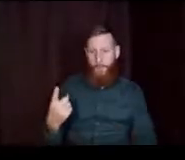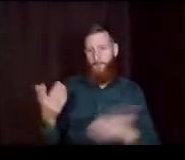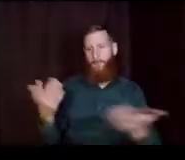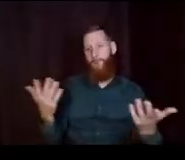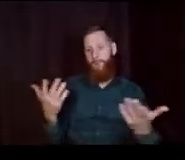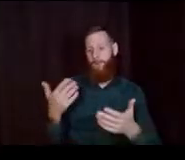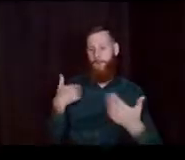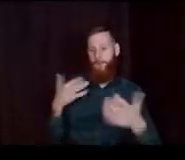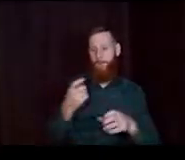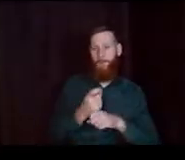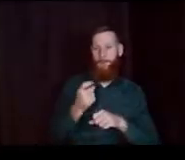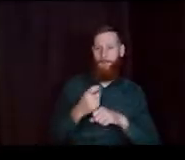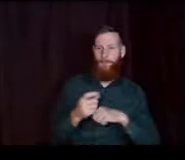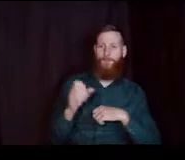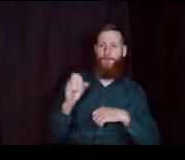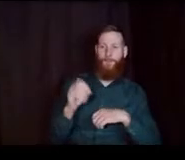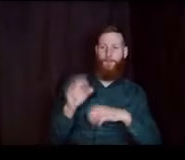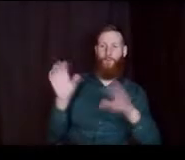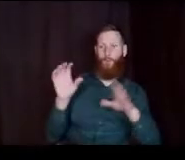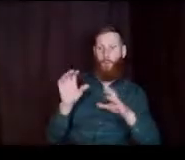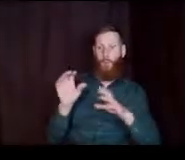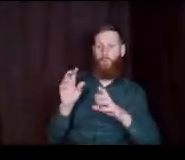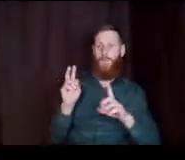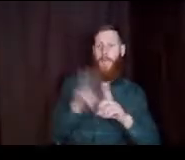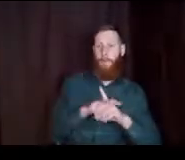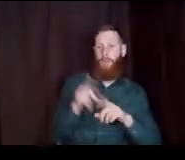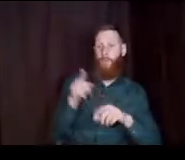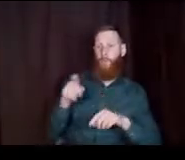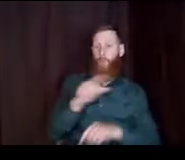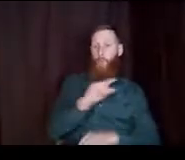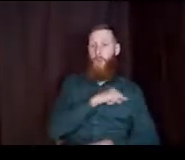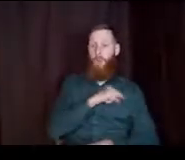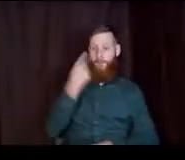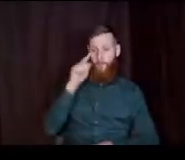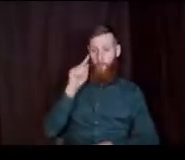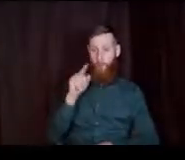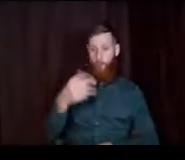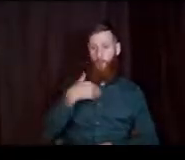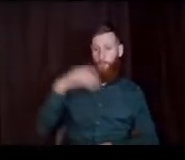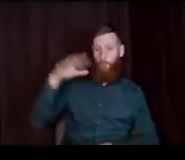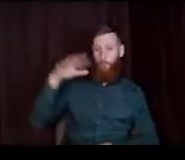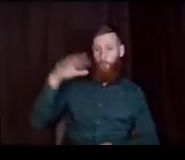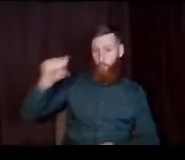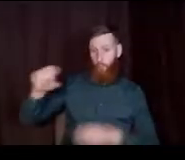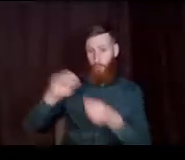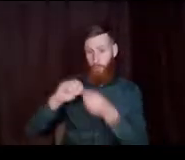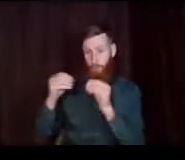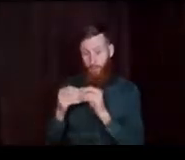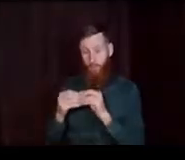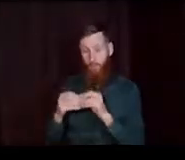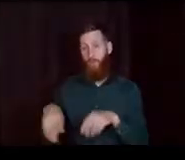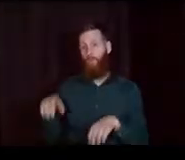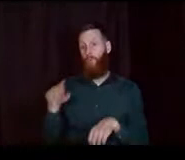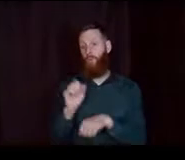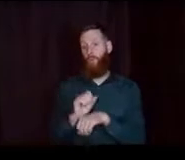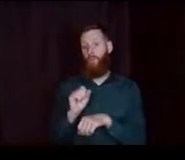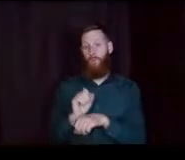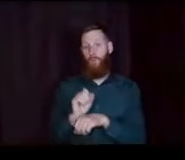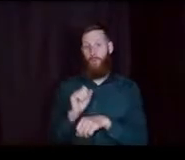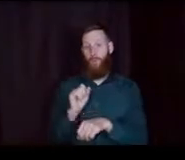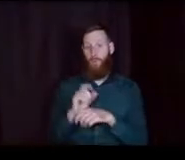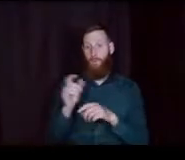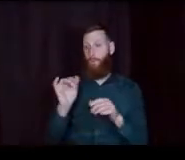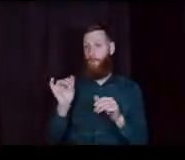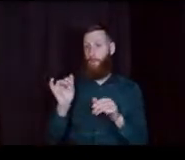You're going to do the application that you qualify for. So if you have a social security number or from a freely associated state like Marshall Islands,